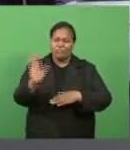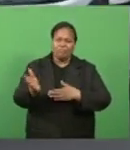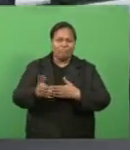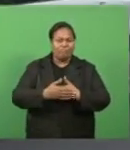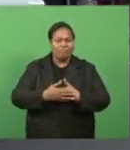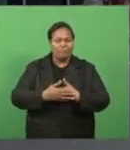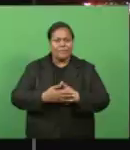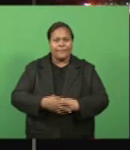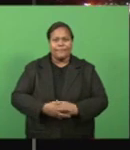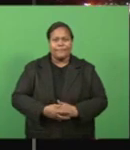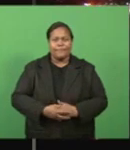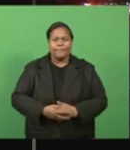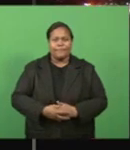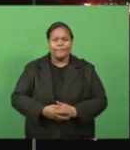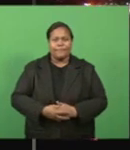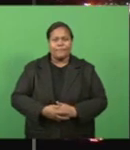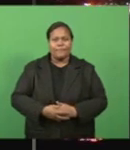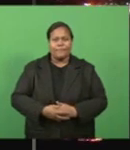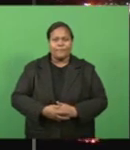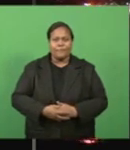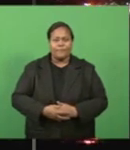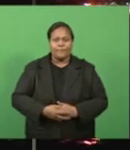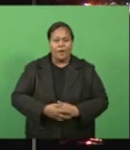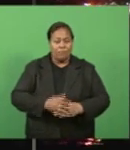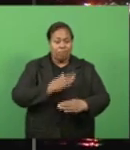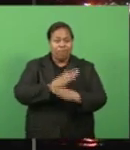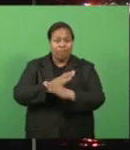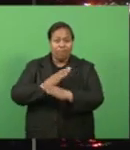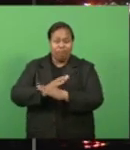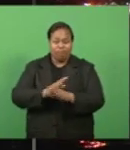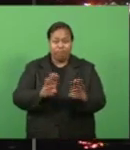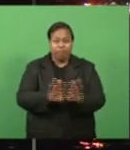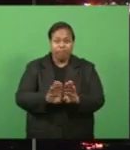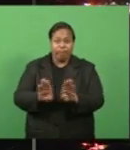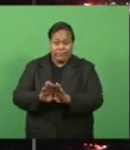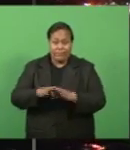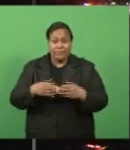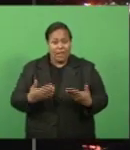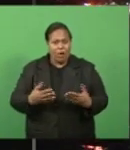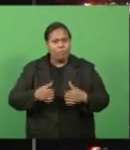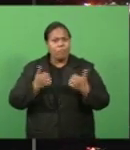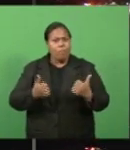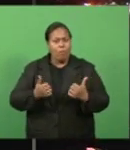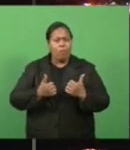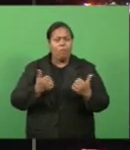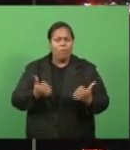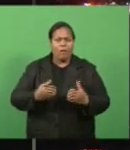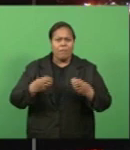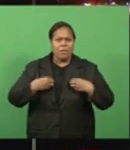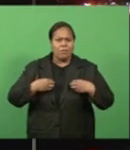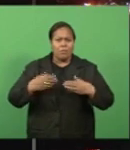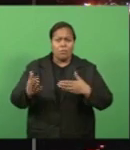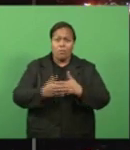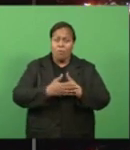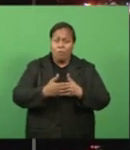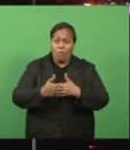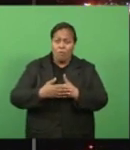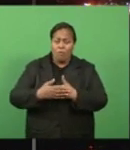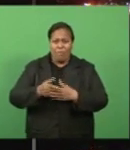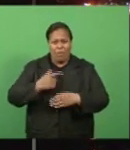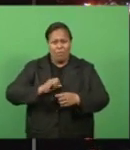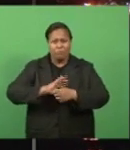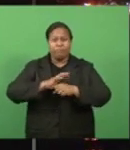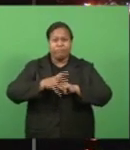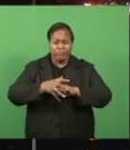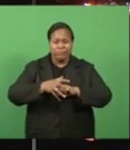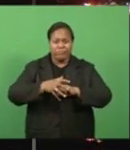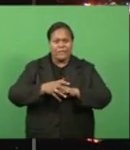FBC News. With a lockdown in place and many businesses already closed due to coronavirus restrictions, there is a different